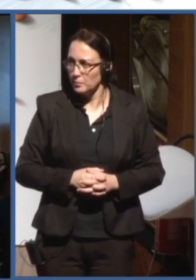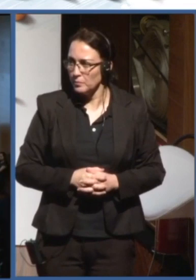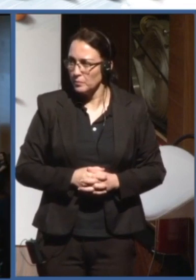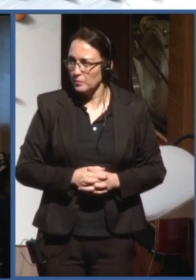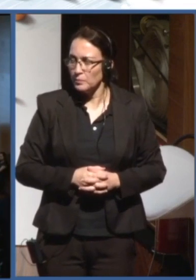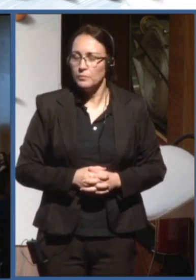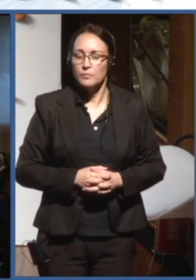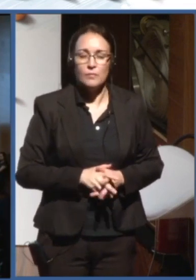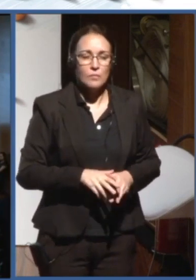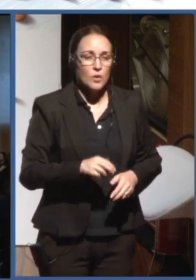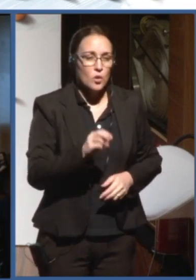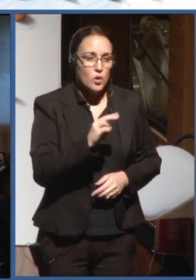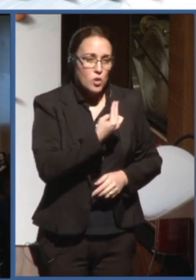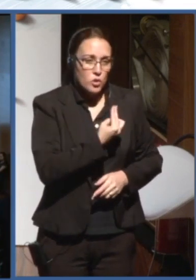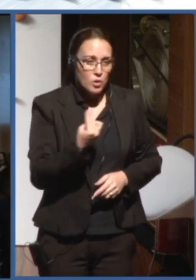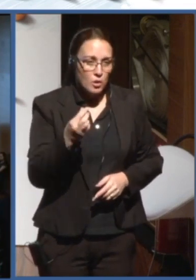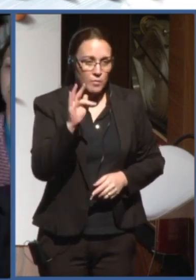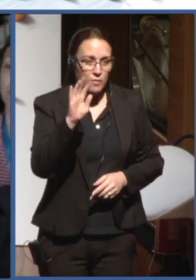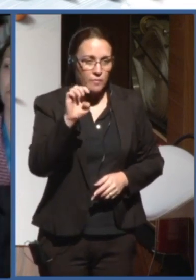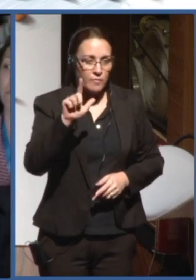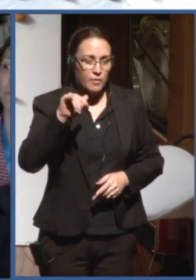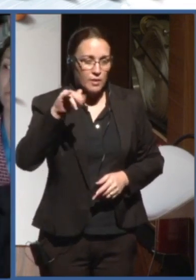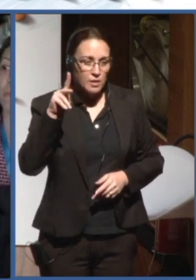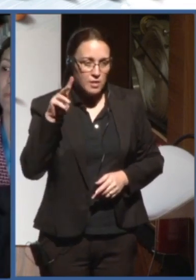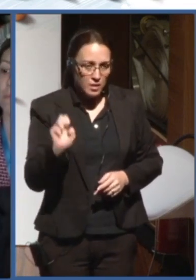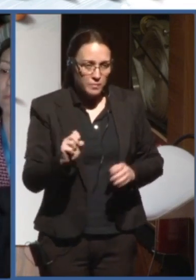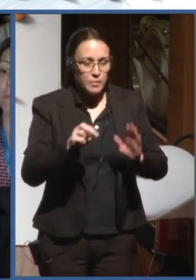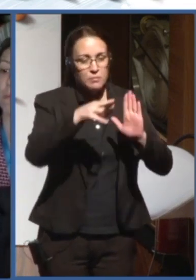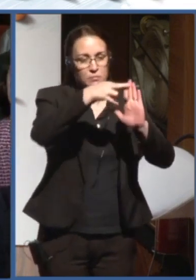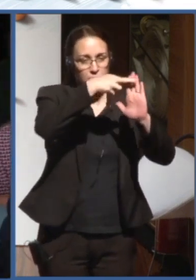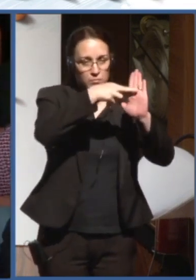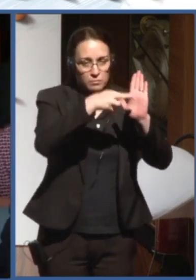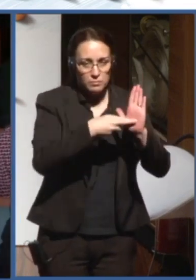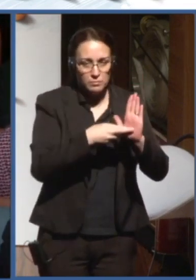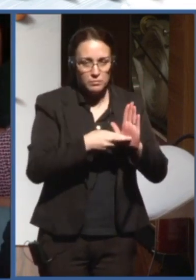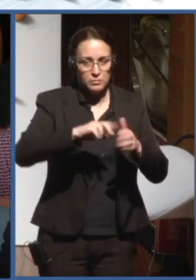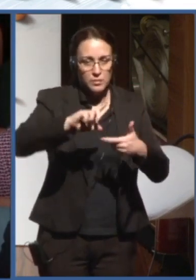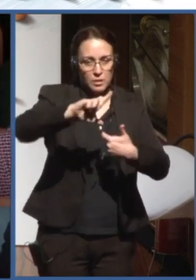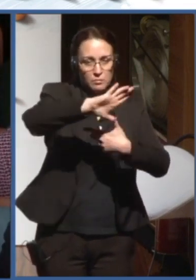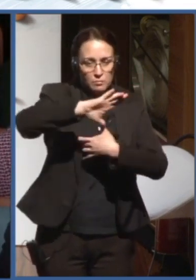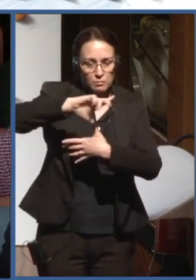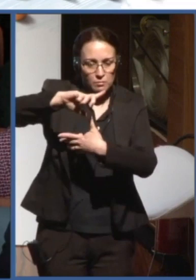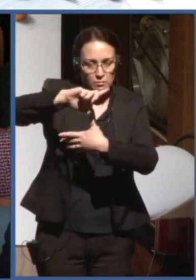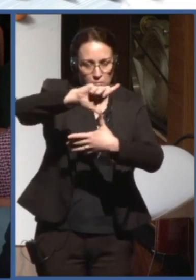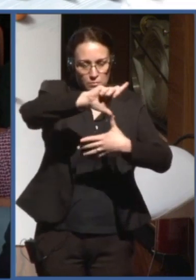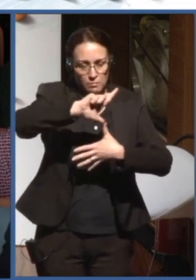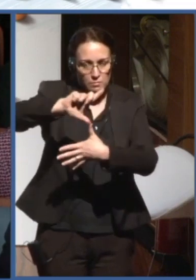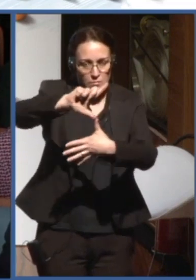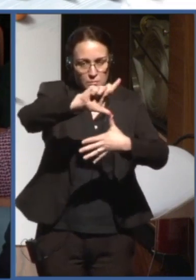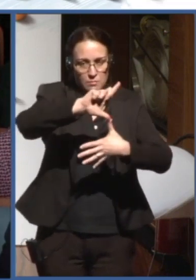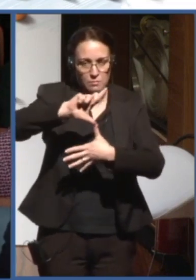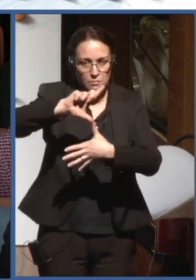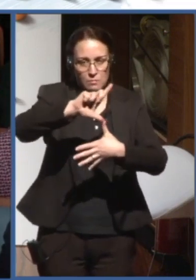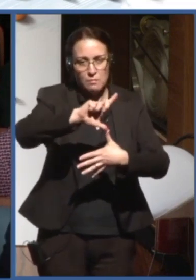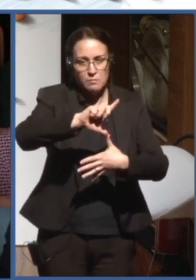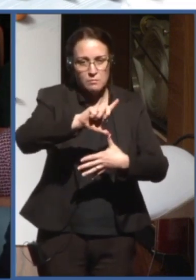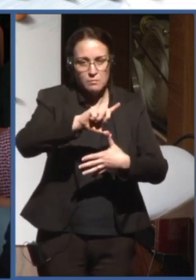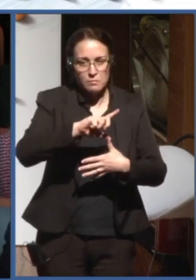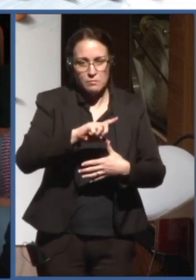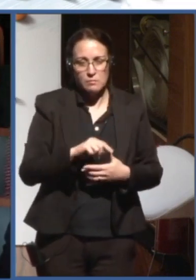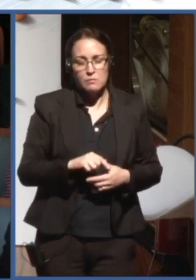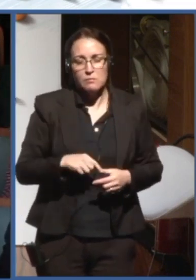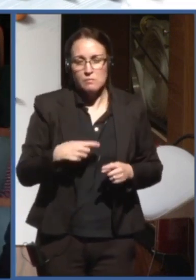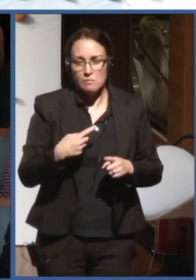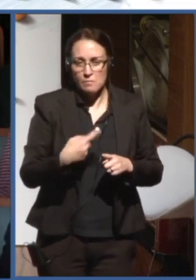My name is Felipe Chivas, I am a representative for Latin America and the Caribbean, of the Gap Mill, of the